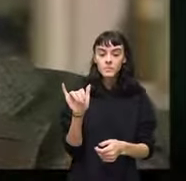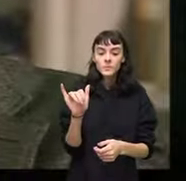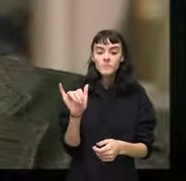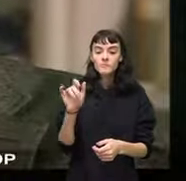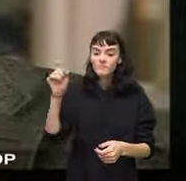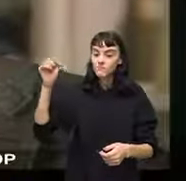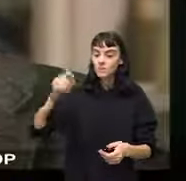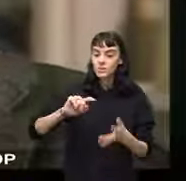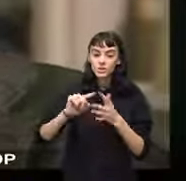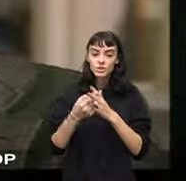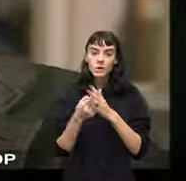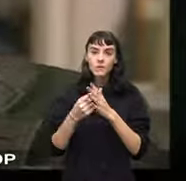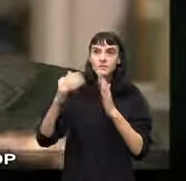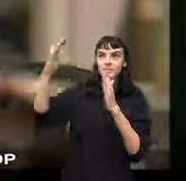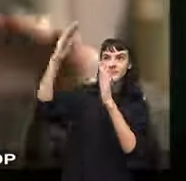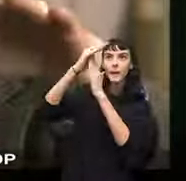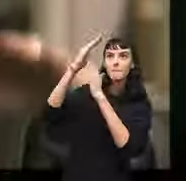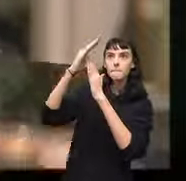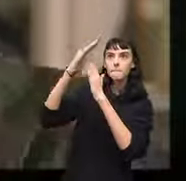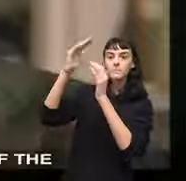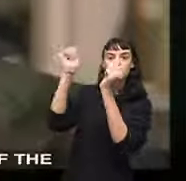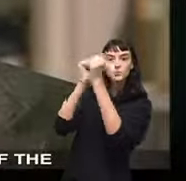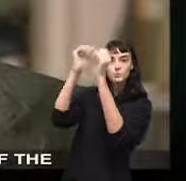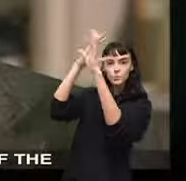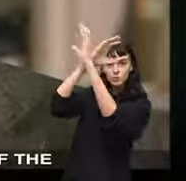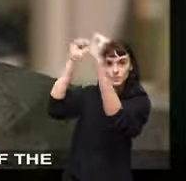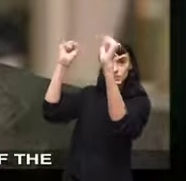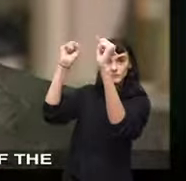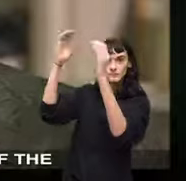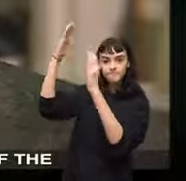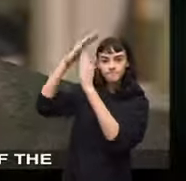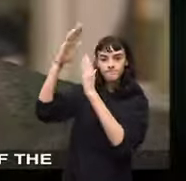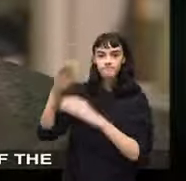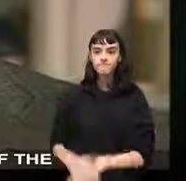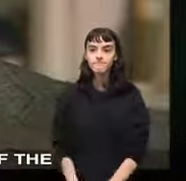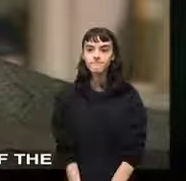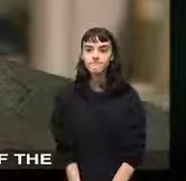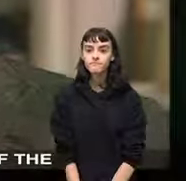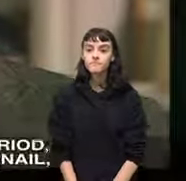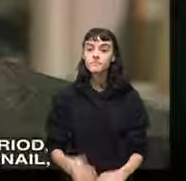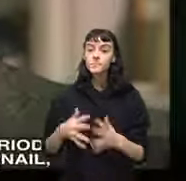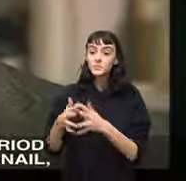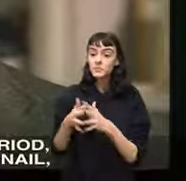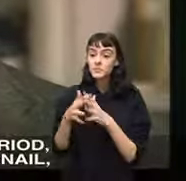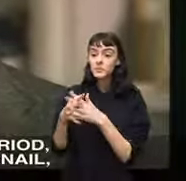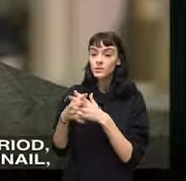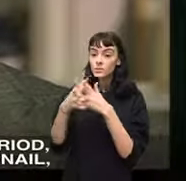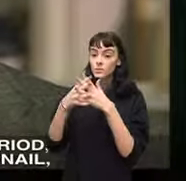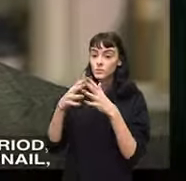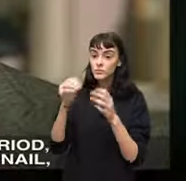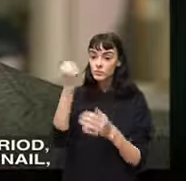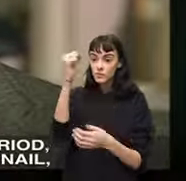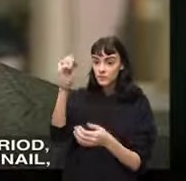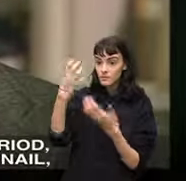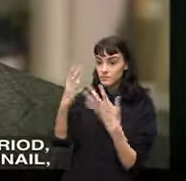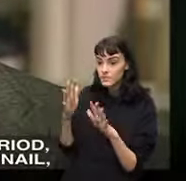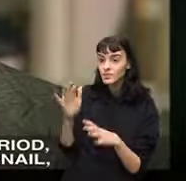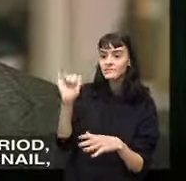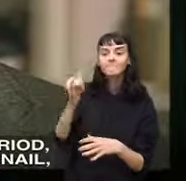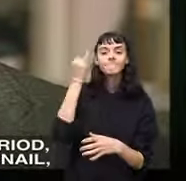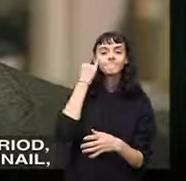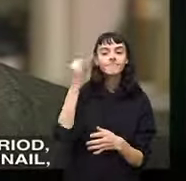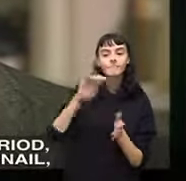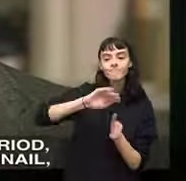stability had to flow from the top to the bottom at the end of the American revolutionary period that